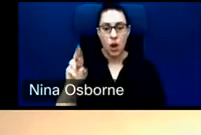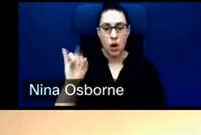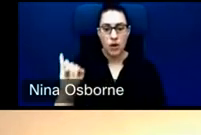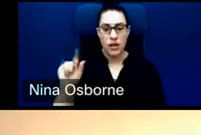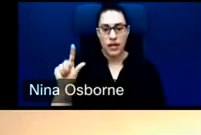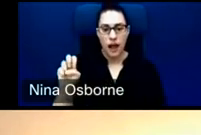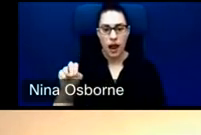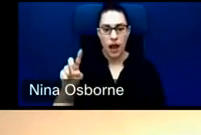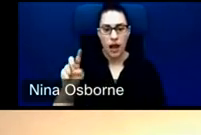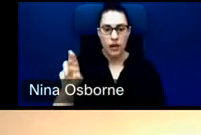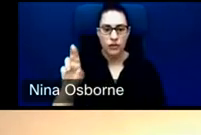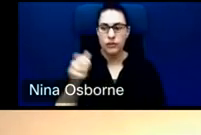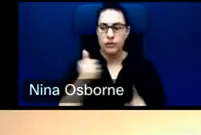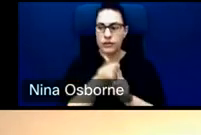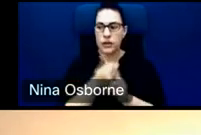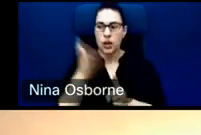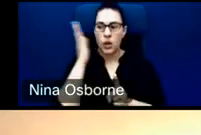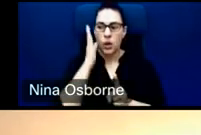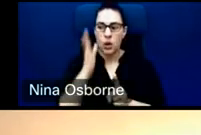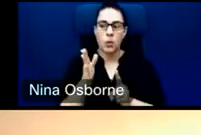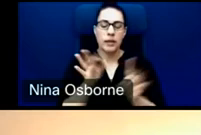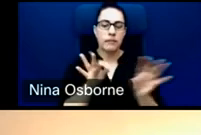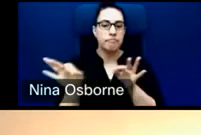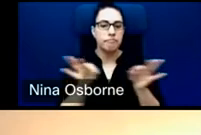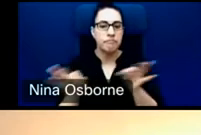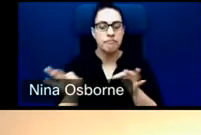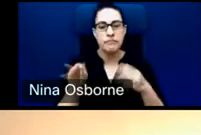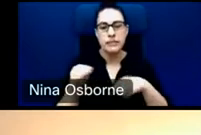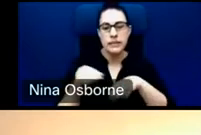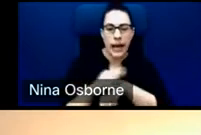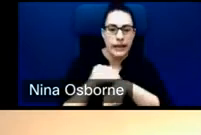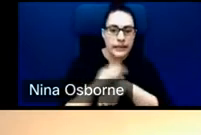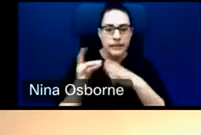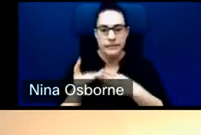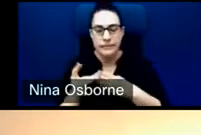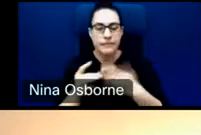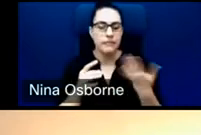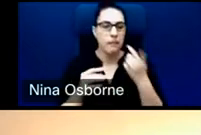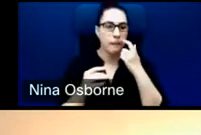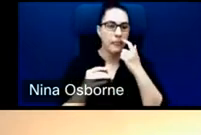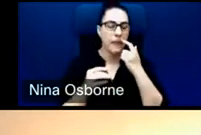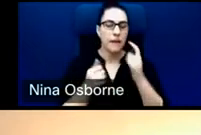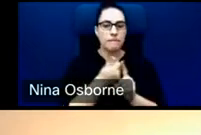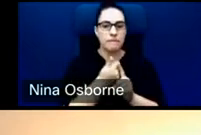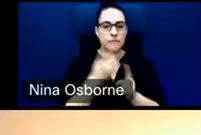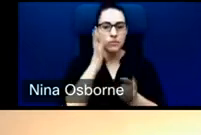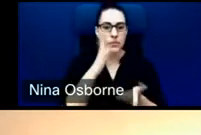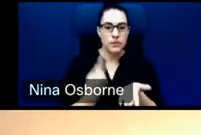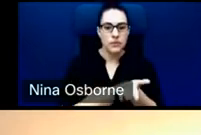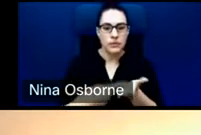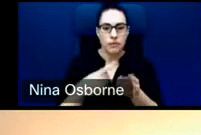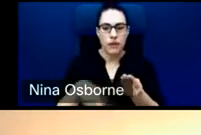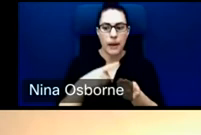Leonard is going to provide some guidance right now where she talks a little bit about how we look at impact.